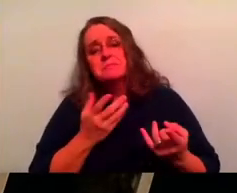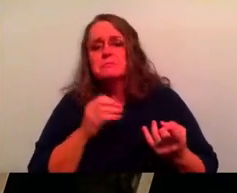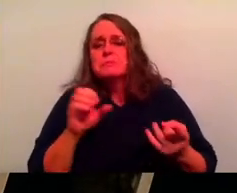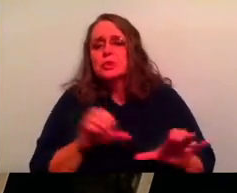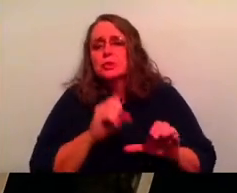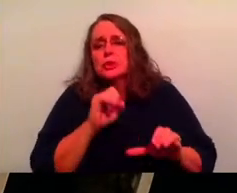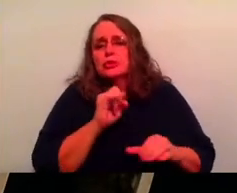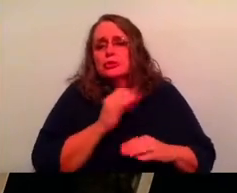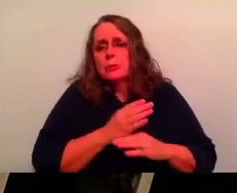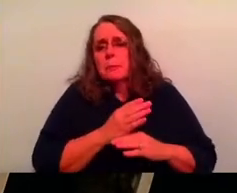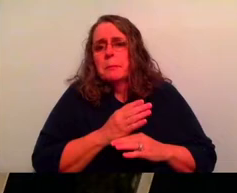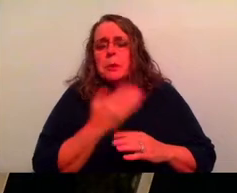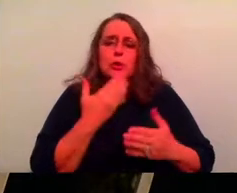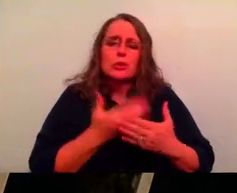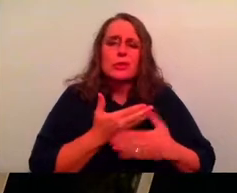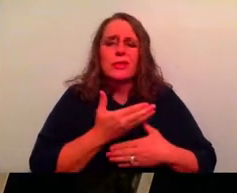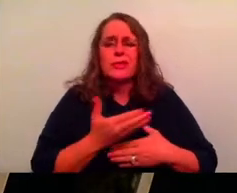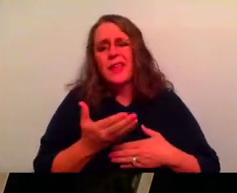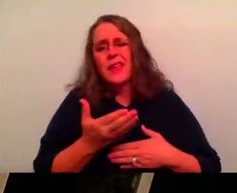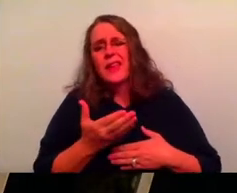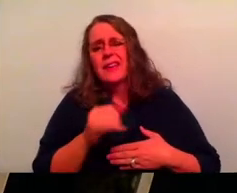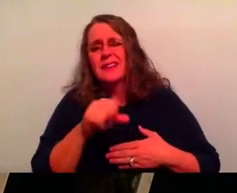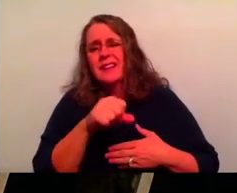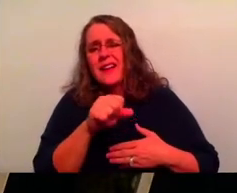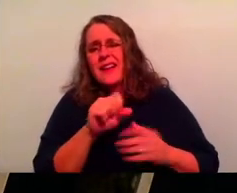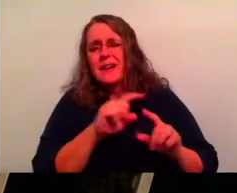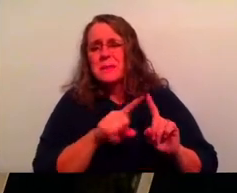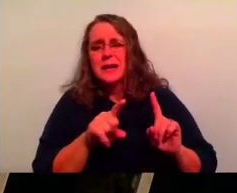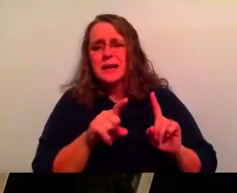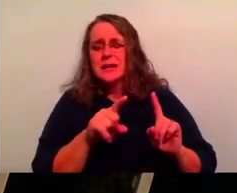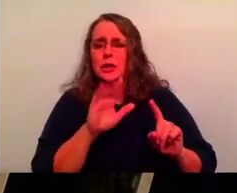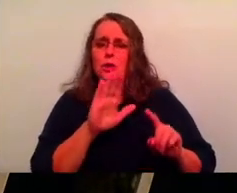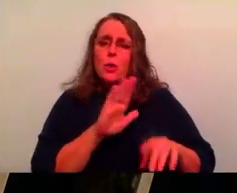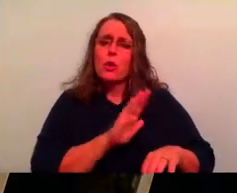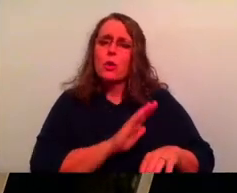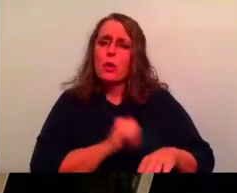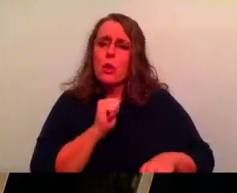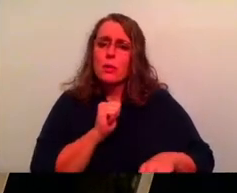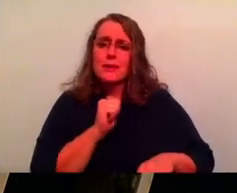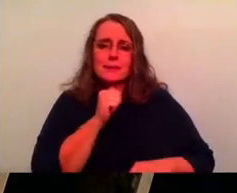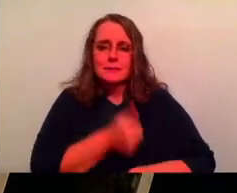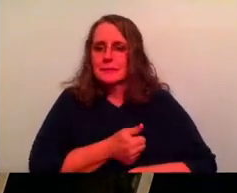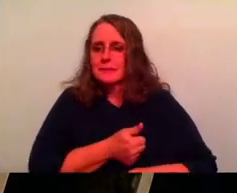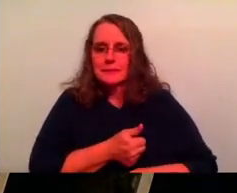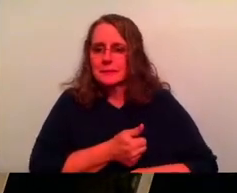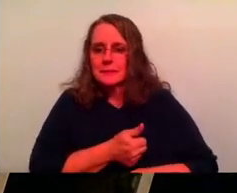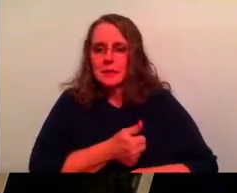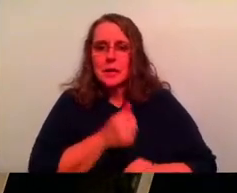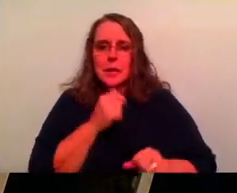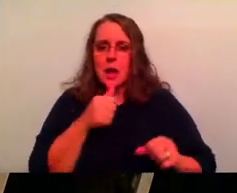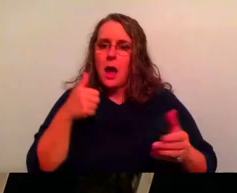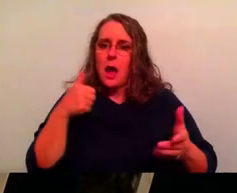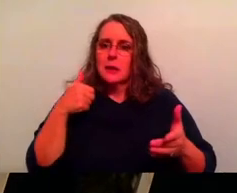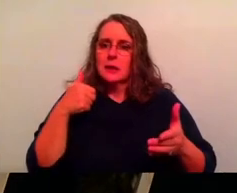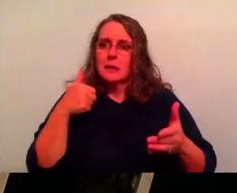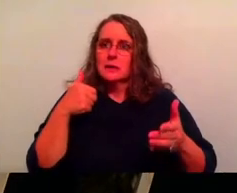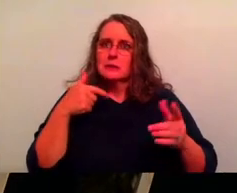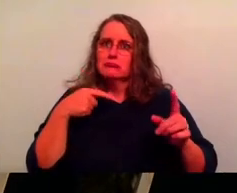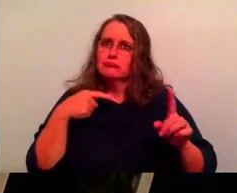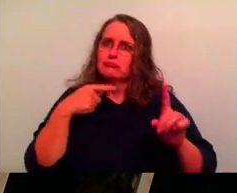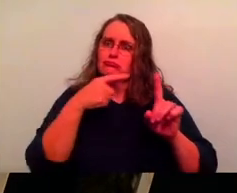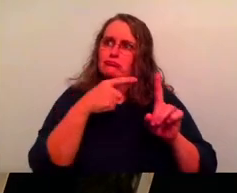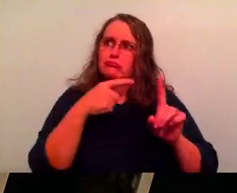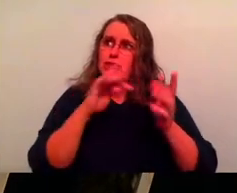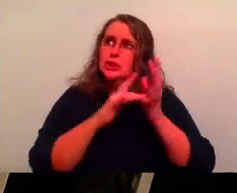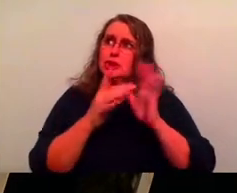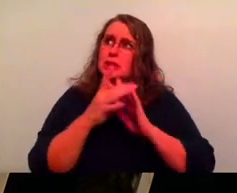doing a good thing, but that's not like, that's not where the calling is. That's not where you're headed towards. That's not where Jesus wants you to go.